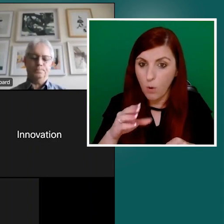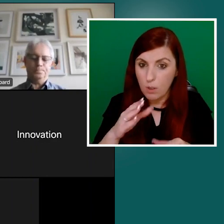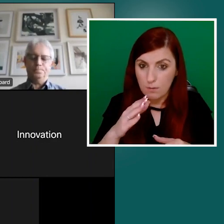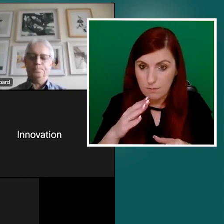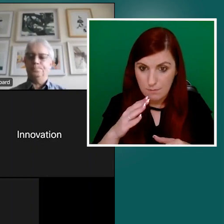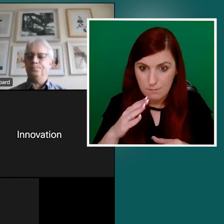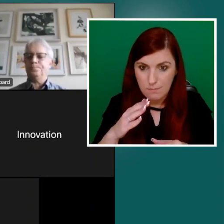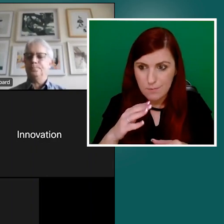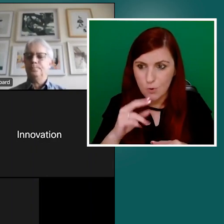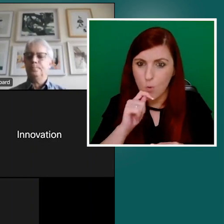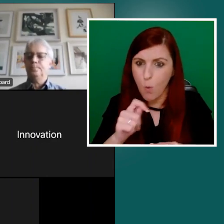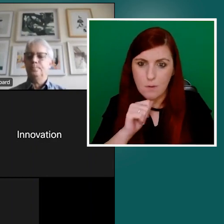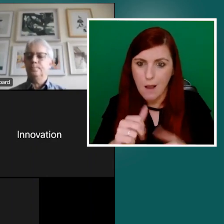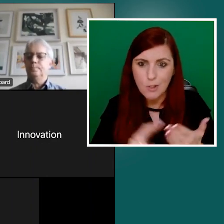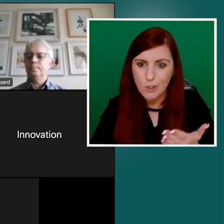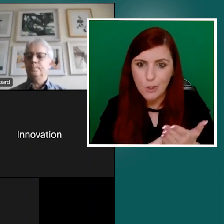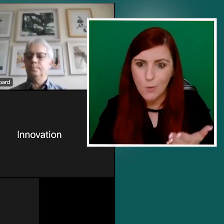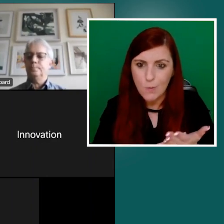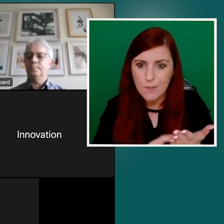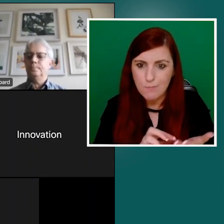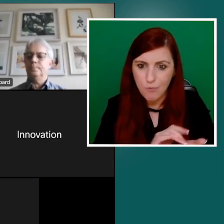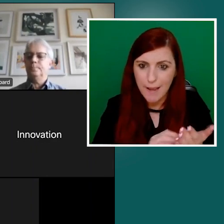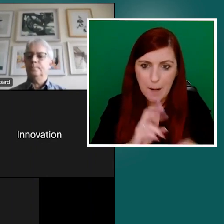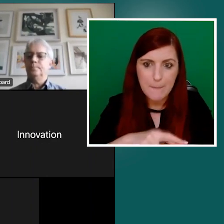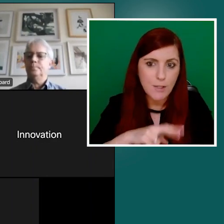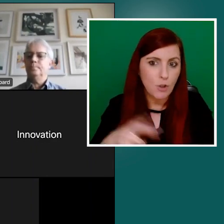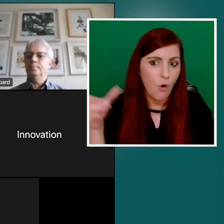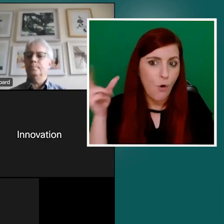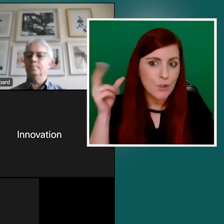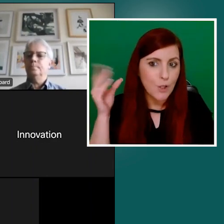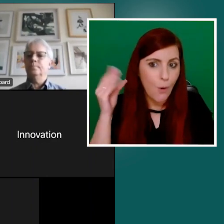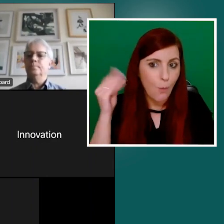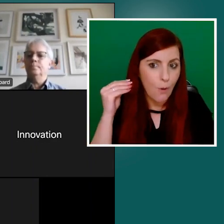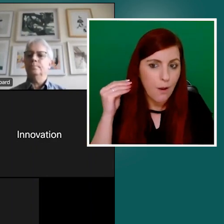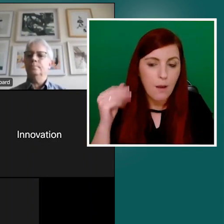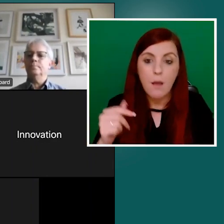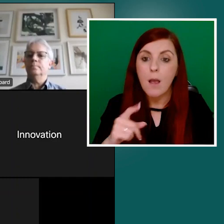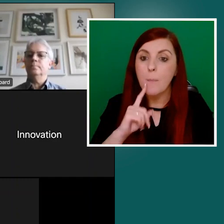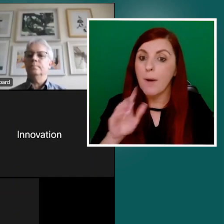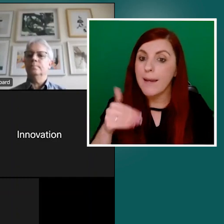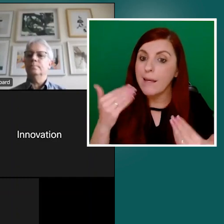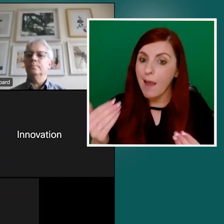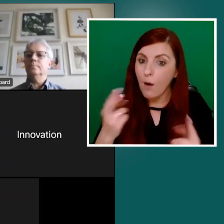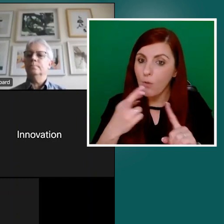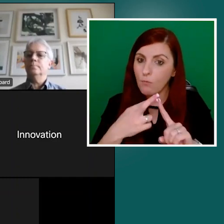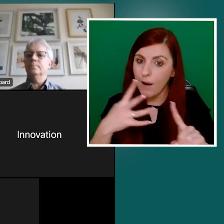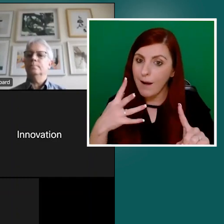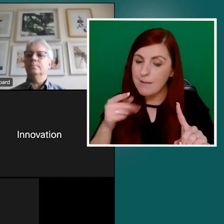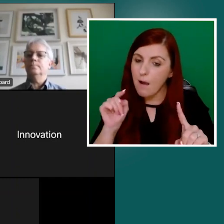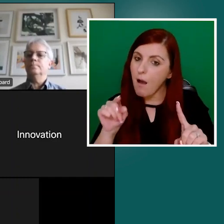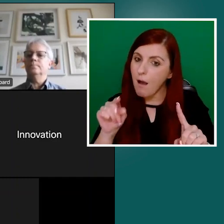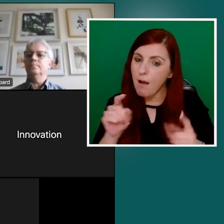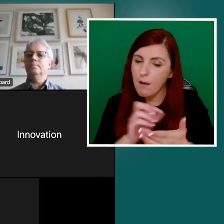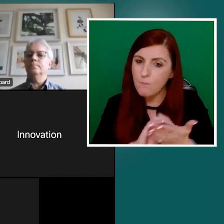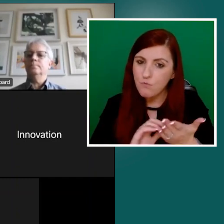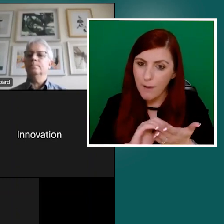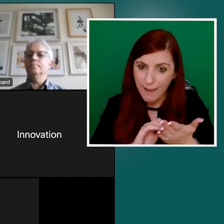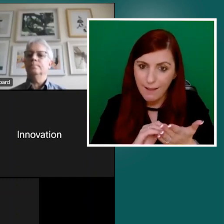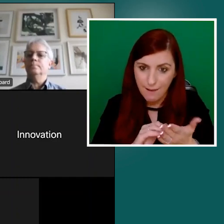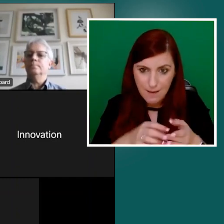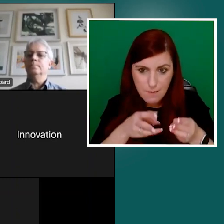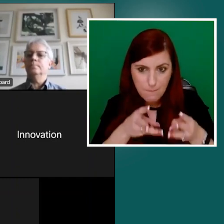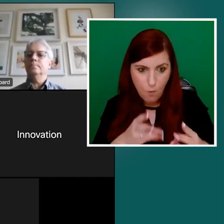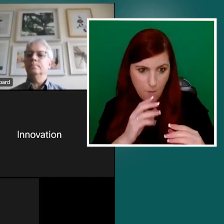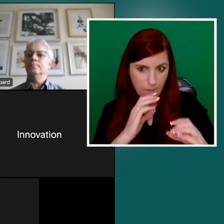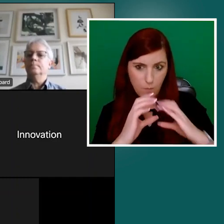Now, what's actually happening is a recognition that Braille as a form of communication is as valid as anything else. So, I